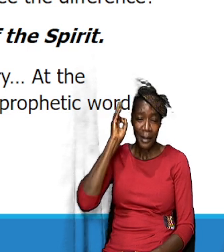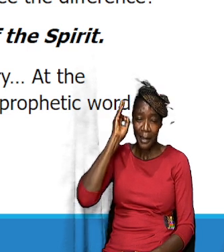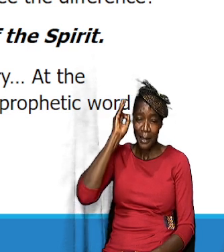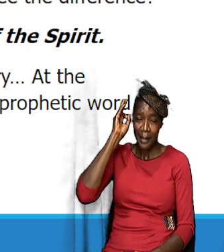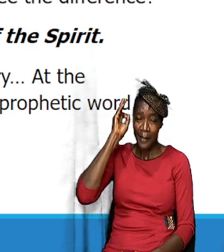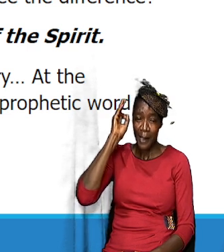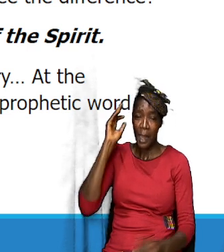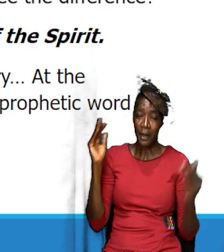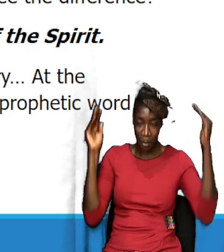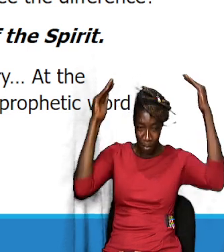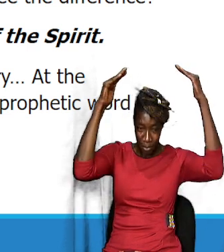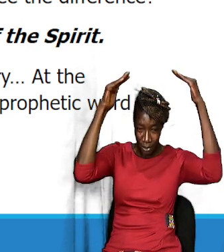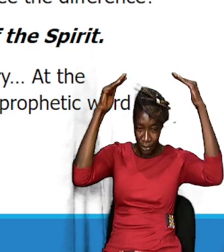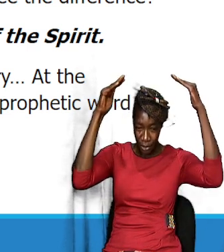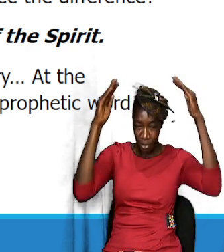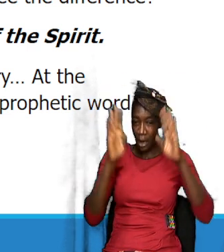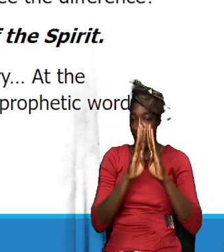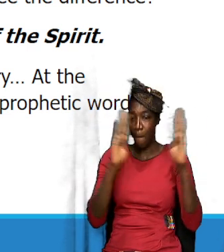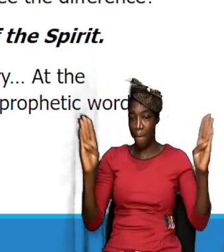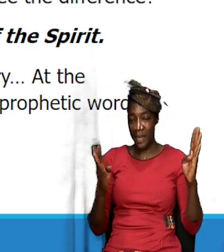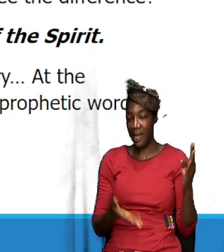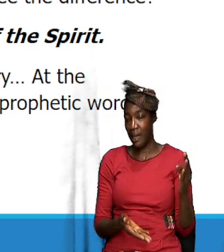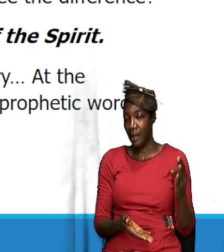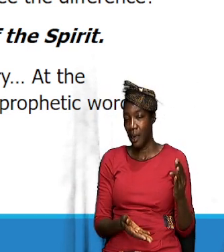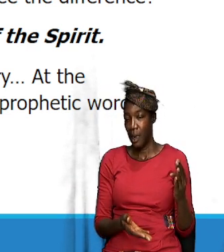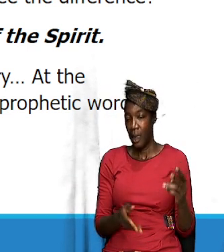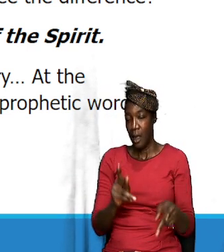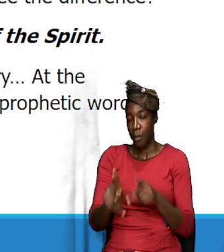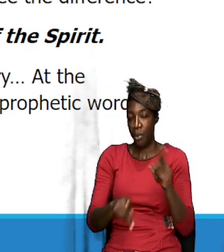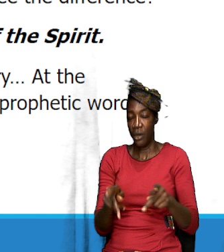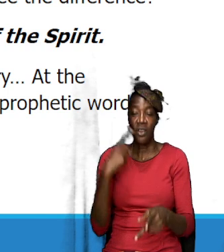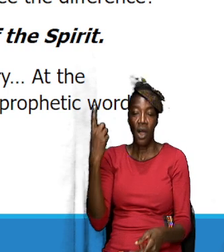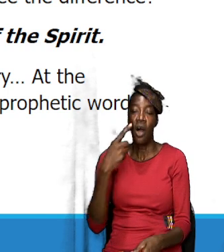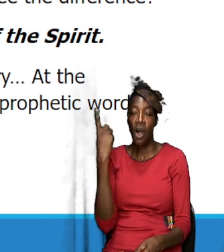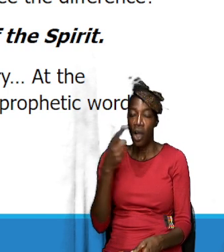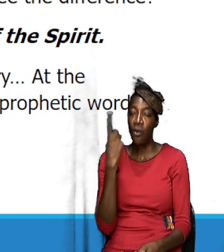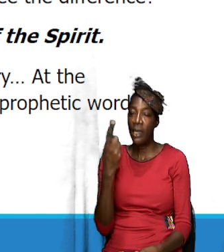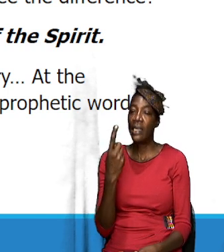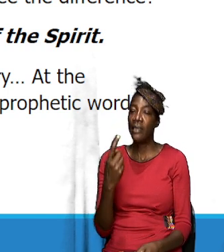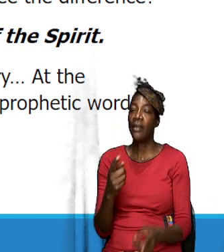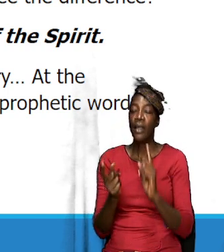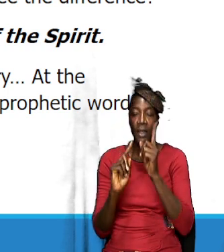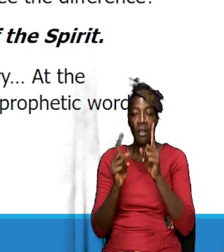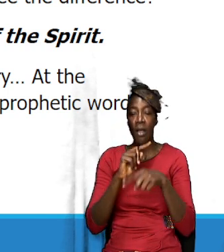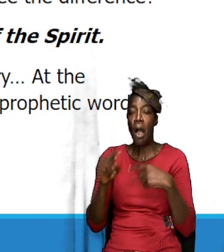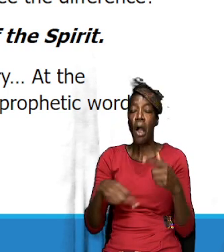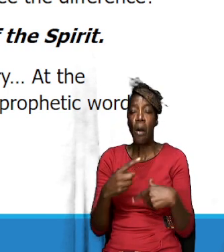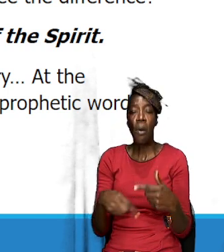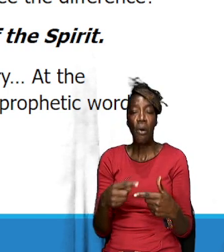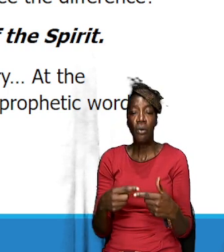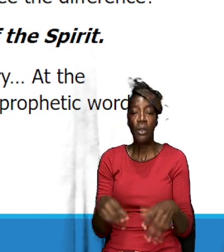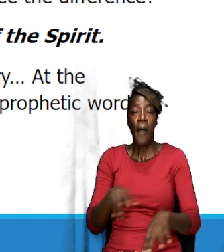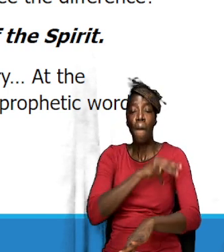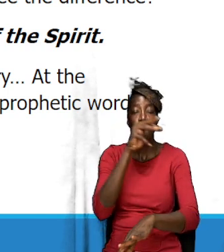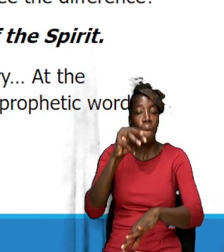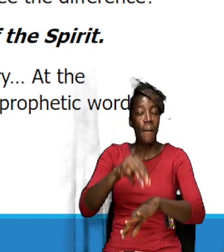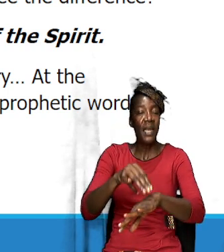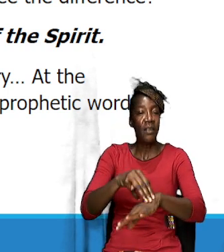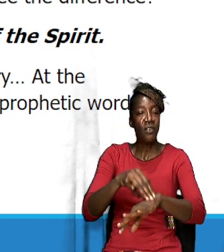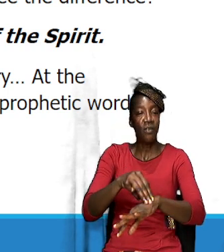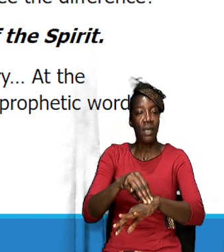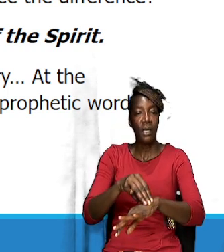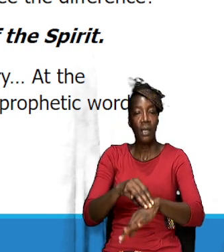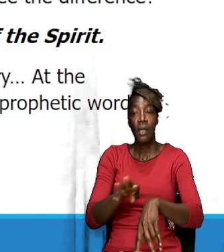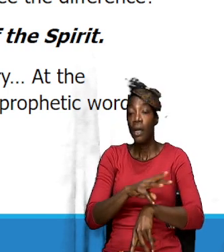or it has to be like those big things that we always associated with, with, with, ministering. But